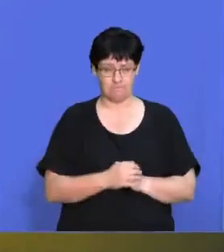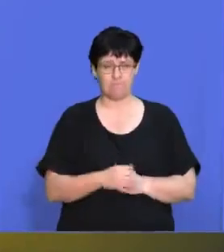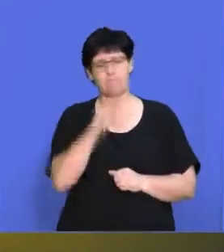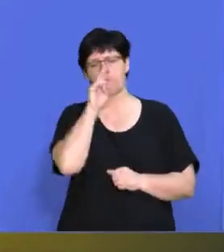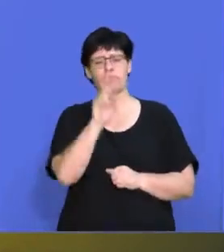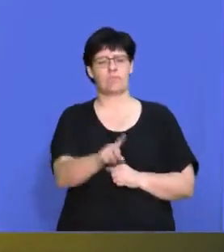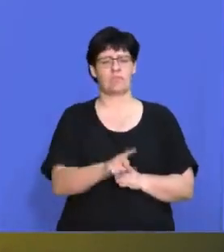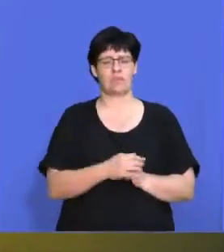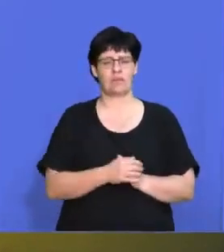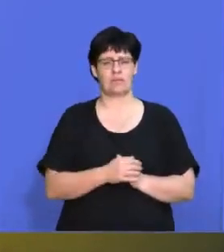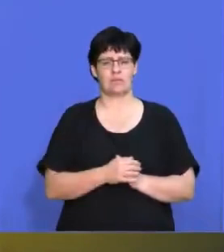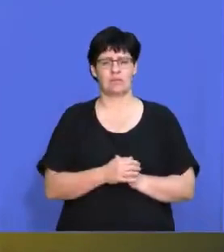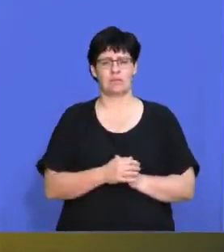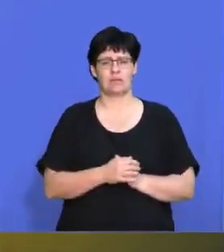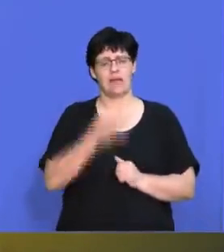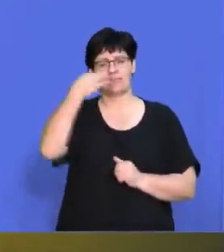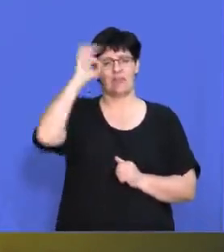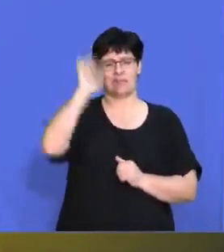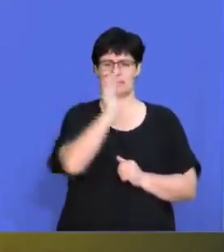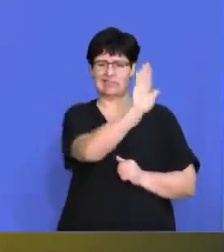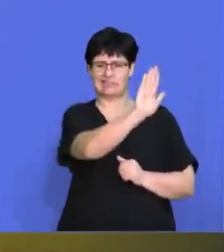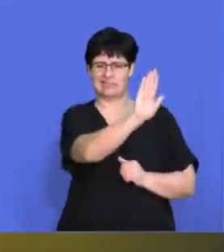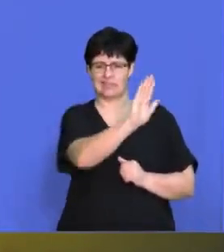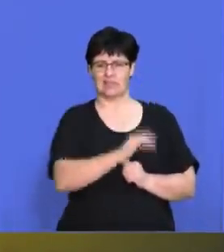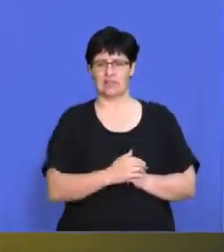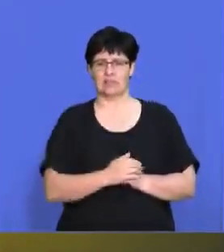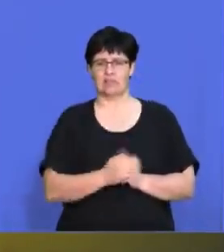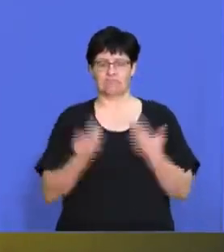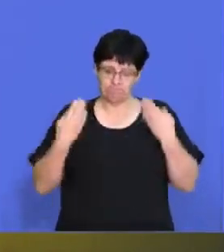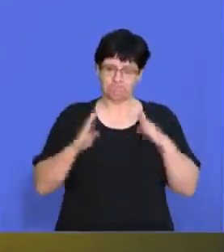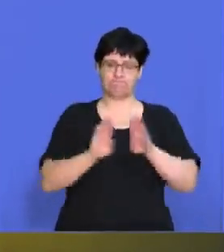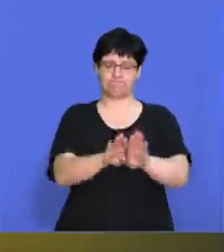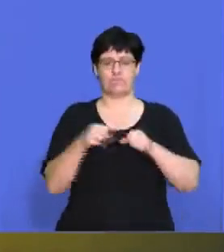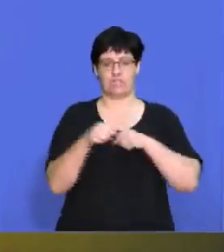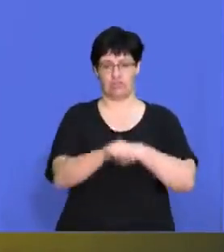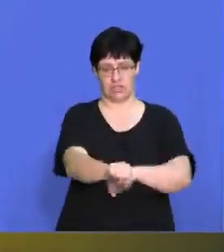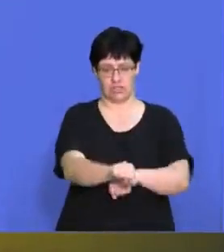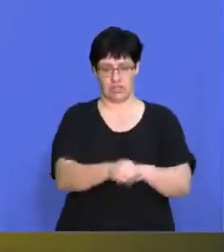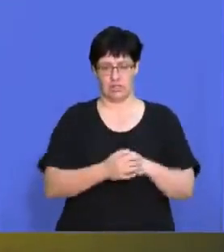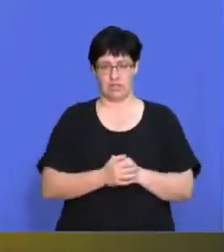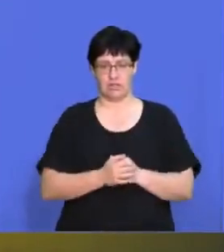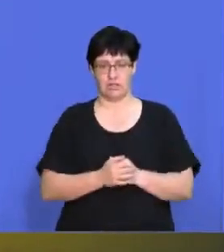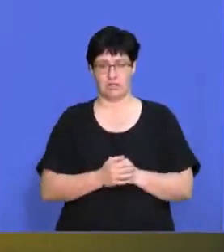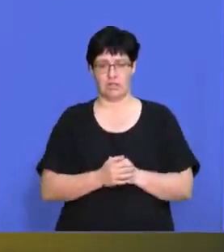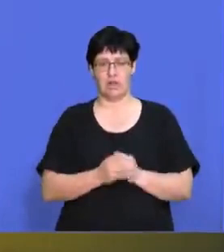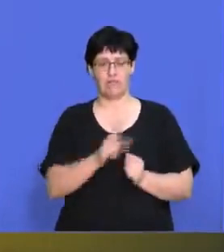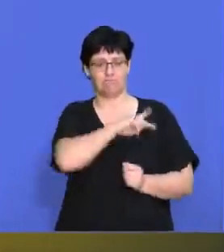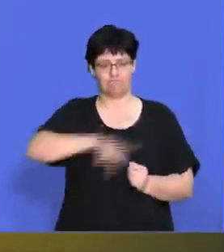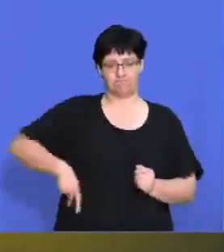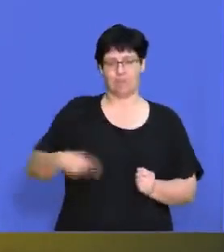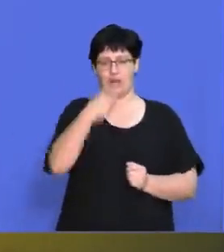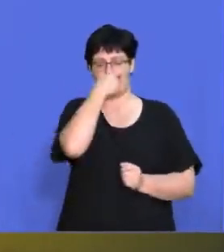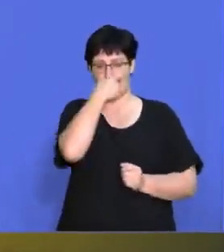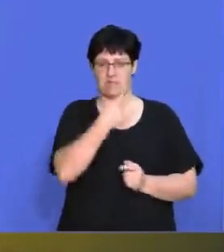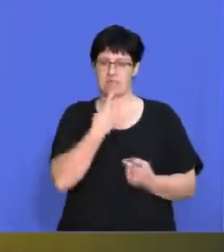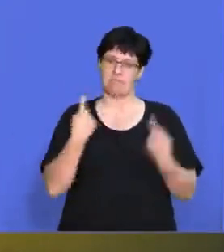government's lockdown strategy, we had President Cyril Ramaphosa, who came out